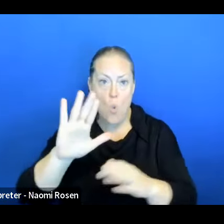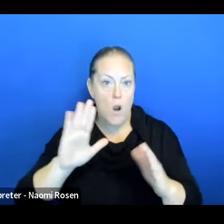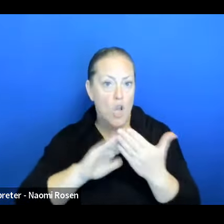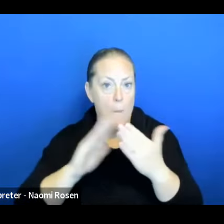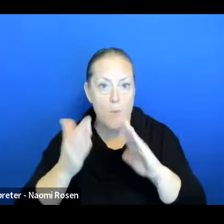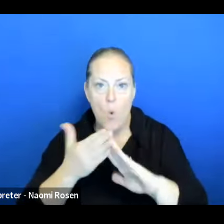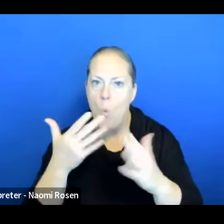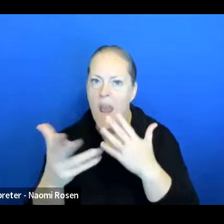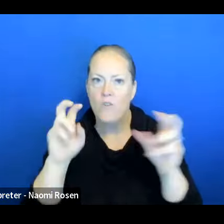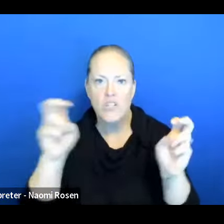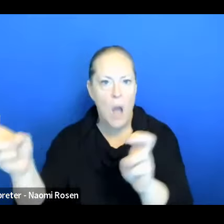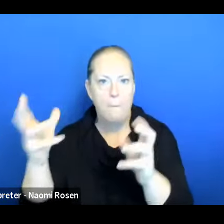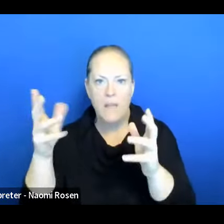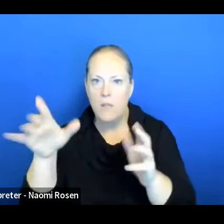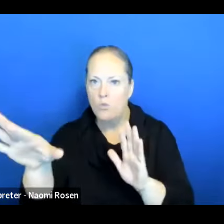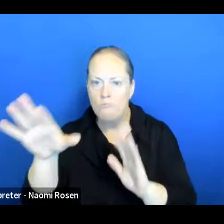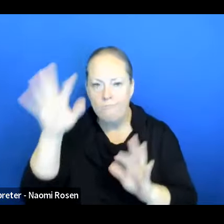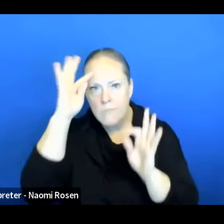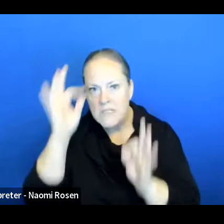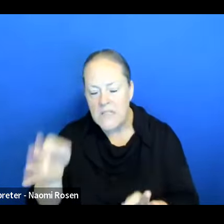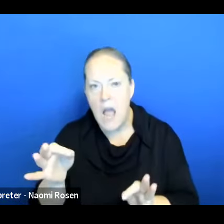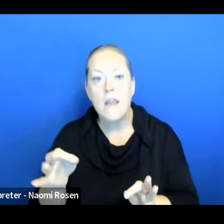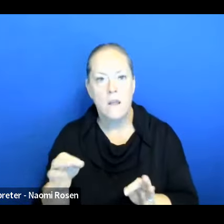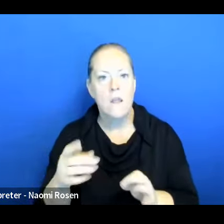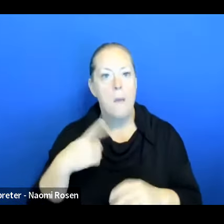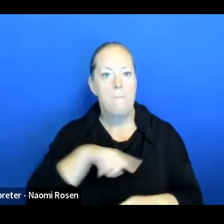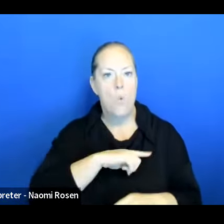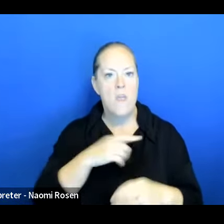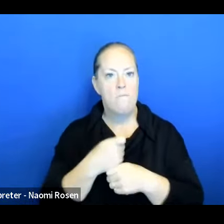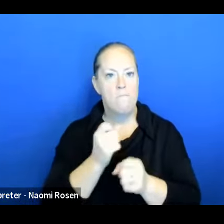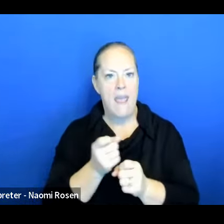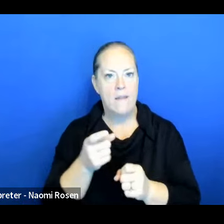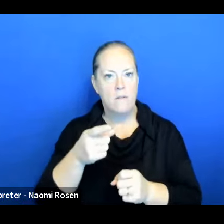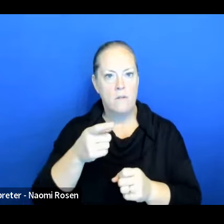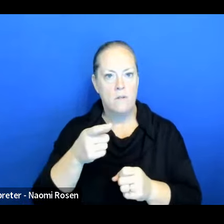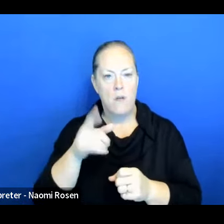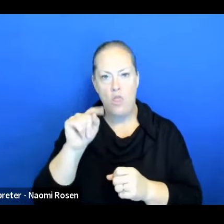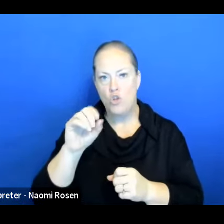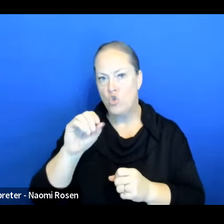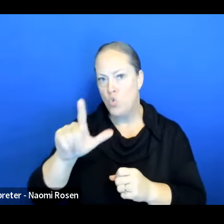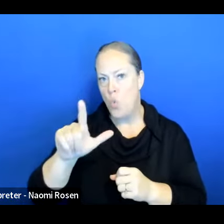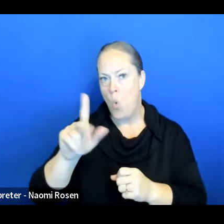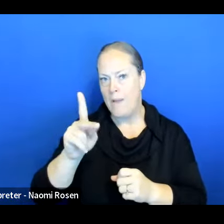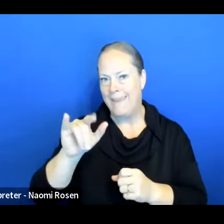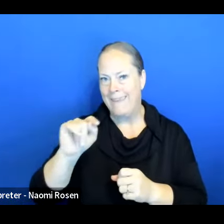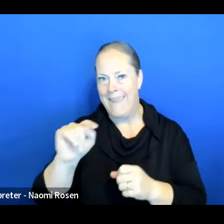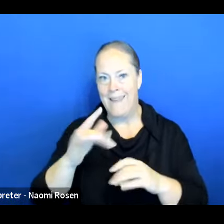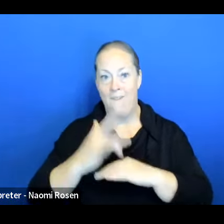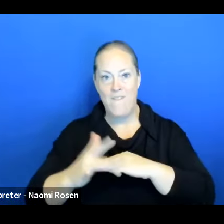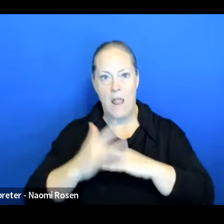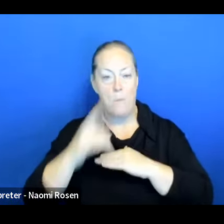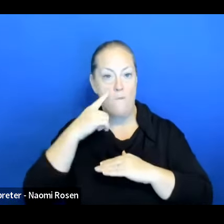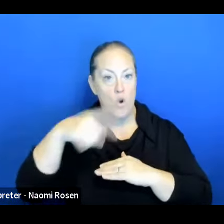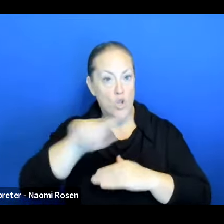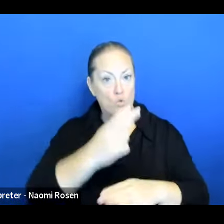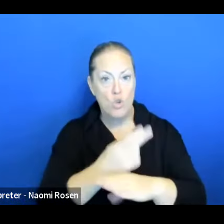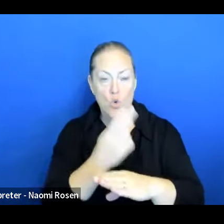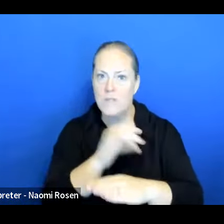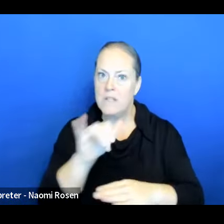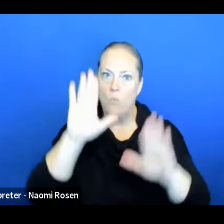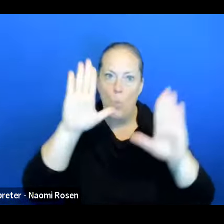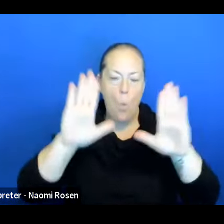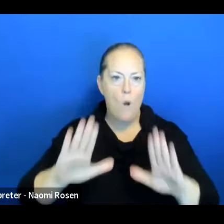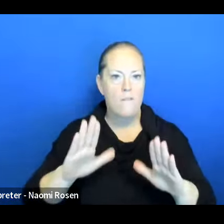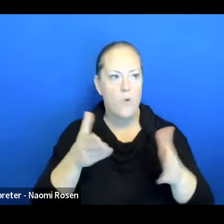you'll do it on this topic, but we have made those two kits available for you to use. It's just been a wonderful way to just get the community